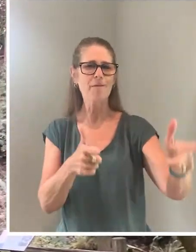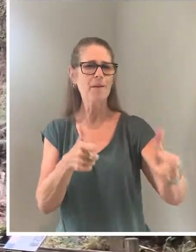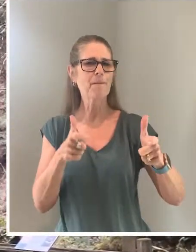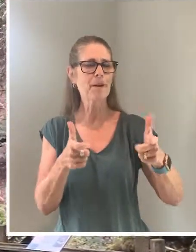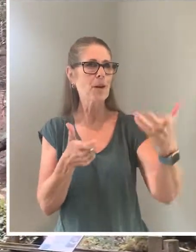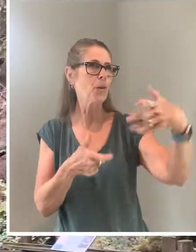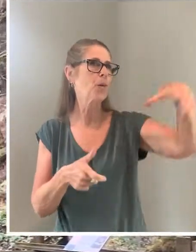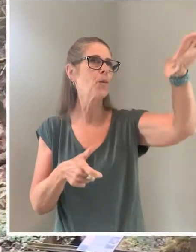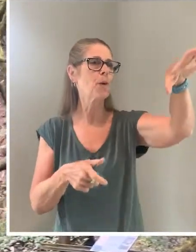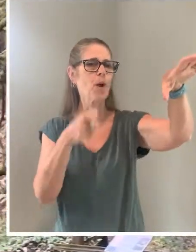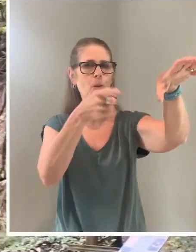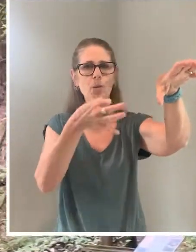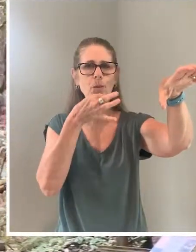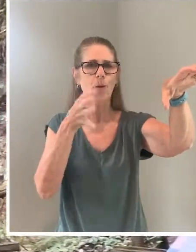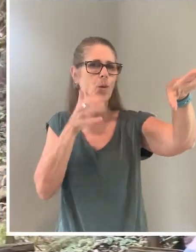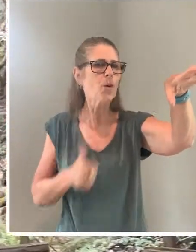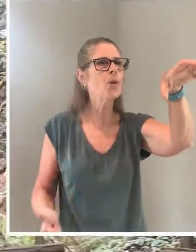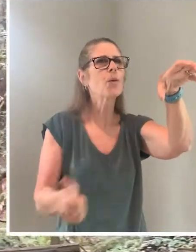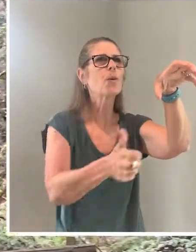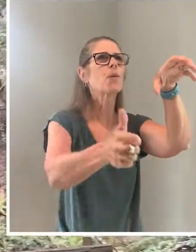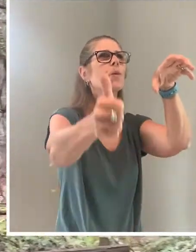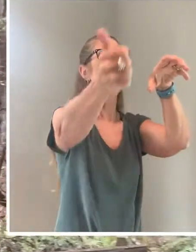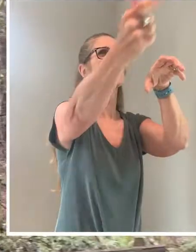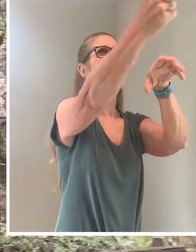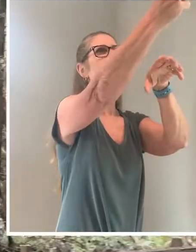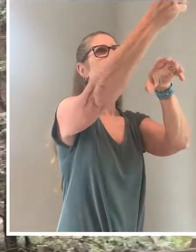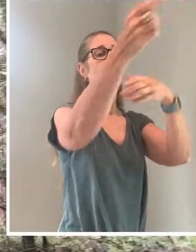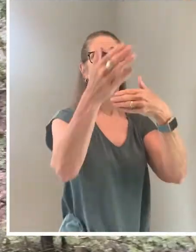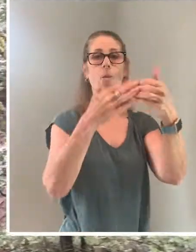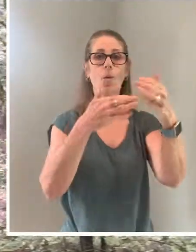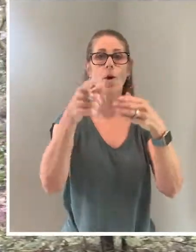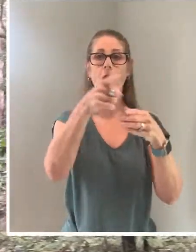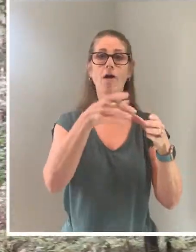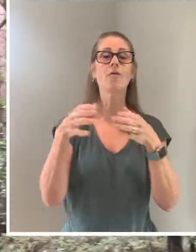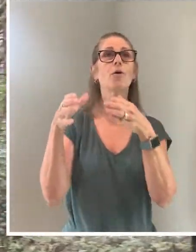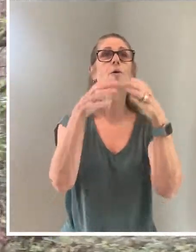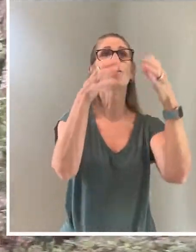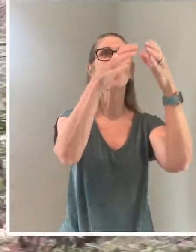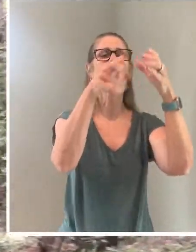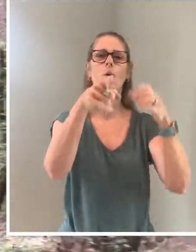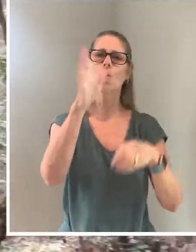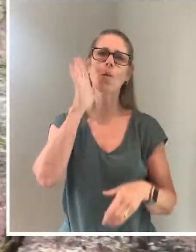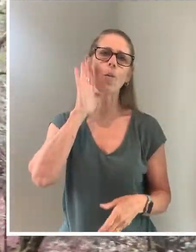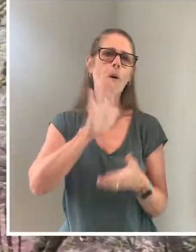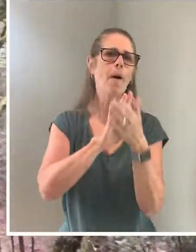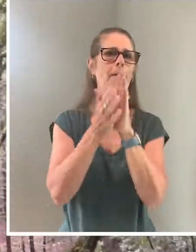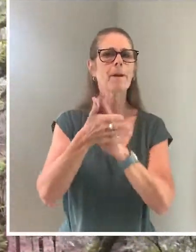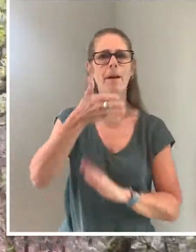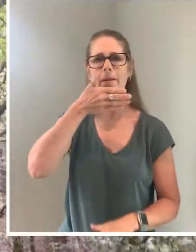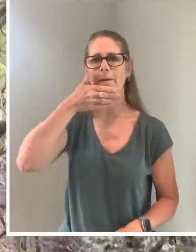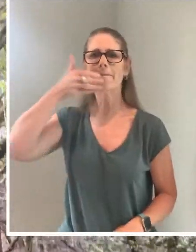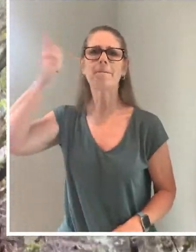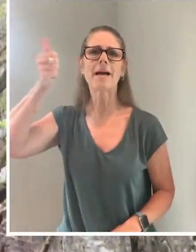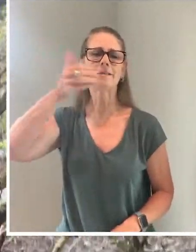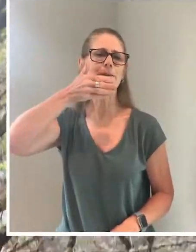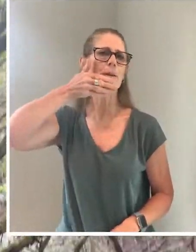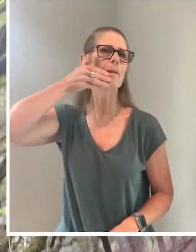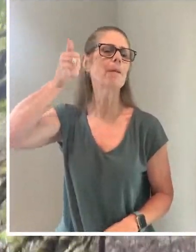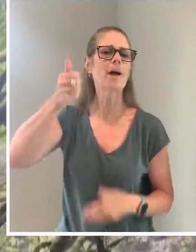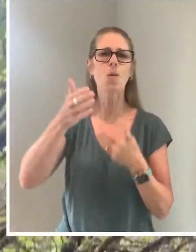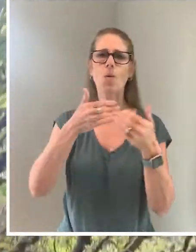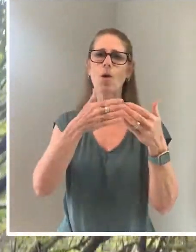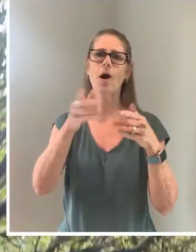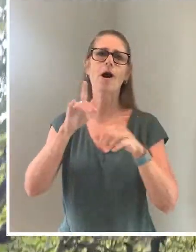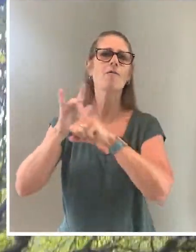you'll soon take the lead. Wherever you fly, you'll be the best of the best. Wherever you go, you will top